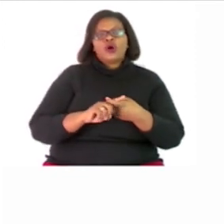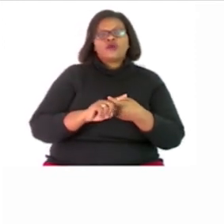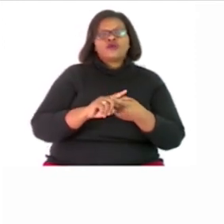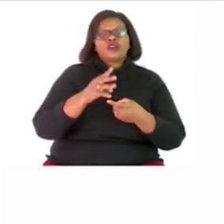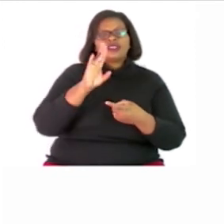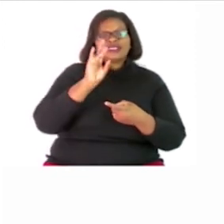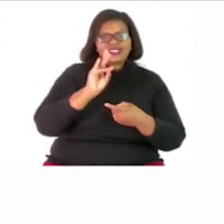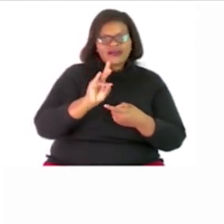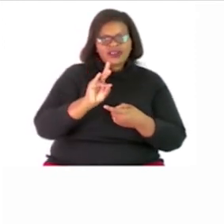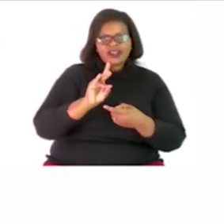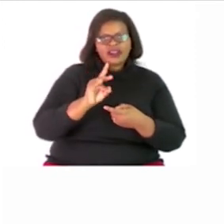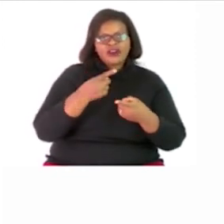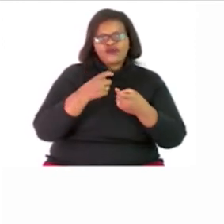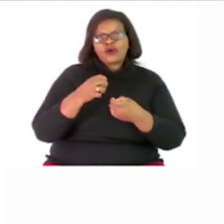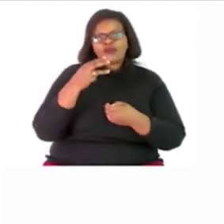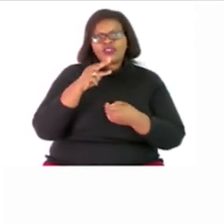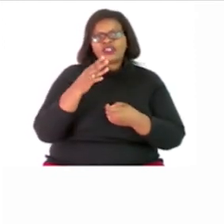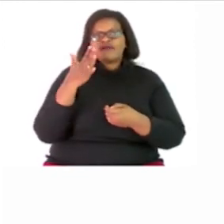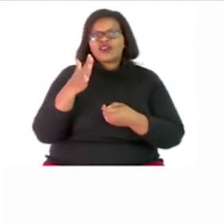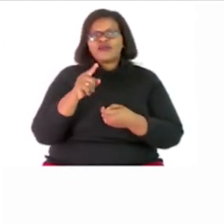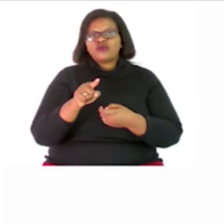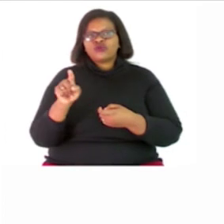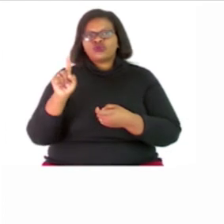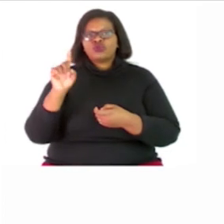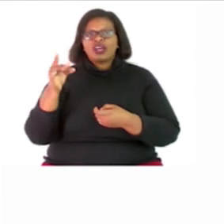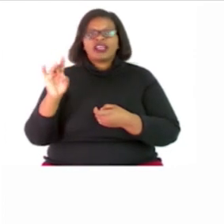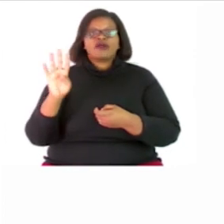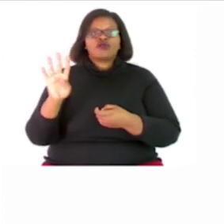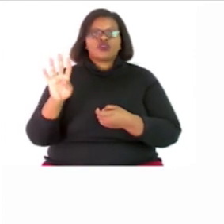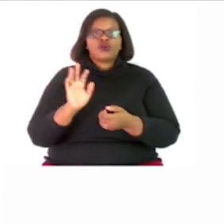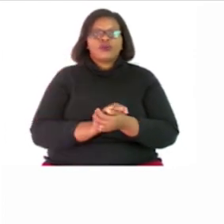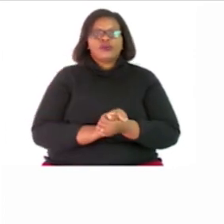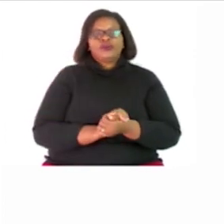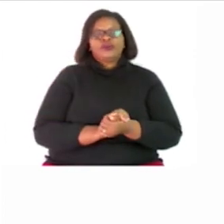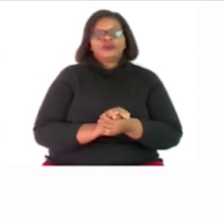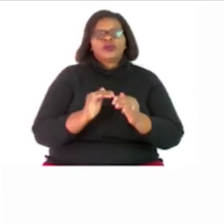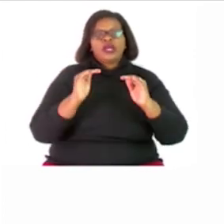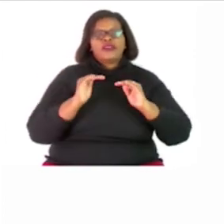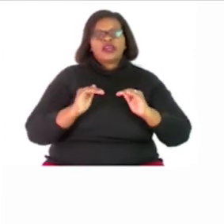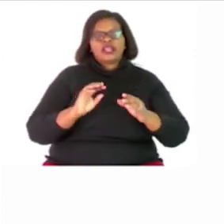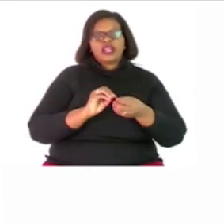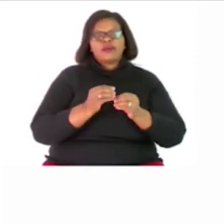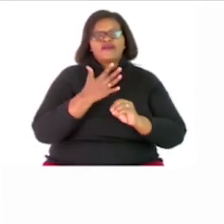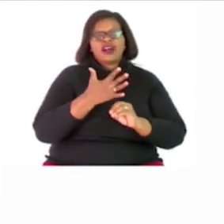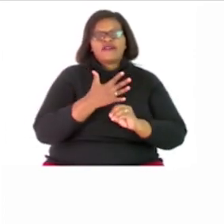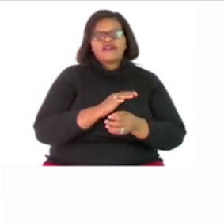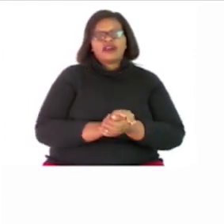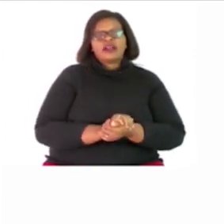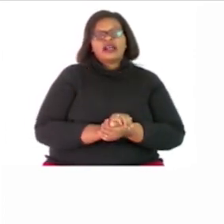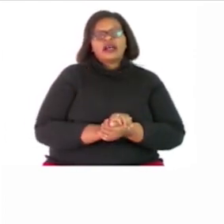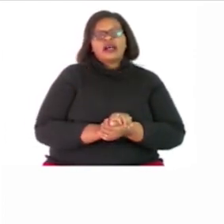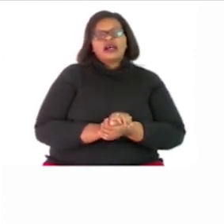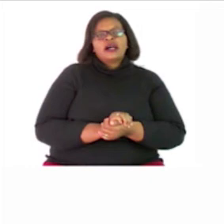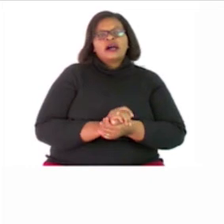seven from thirty five to eighty four and in number five it is